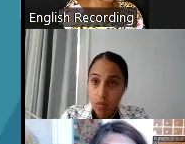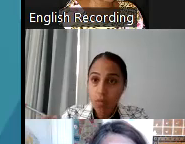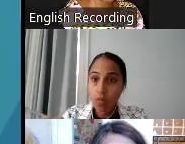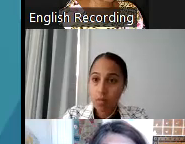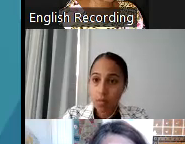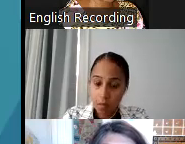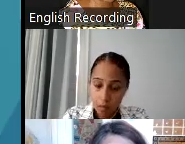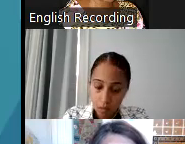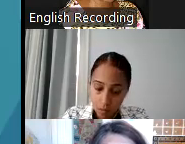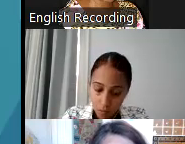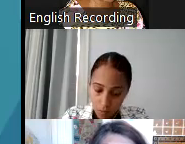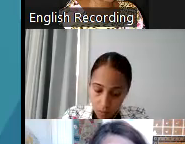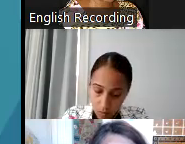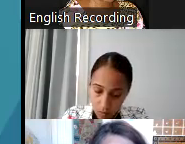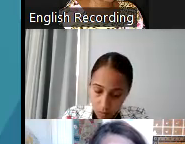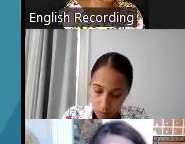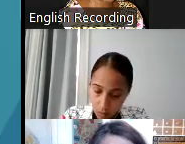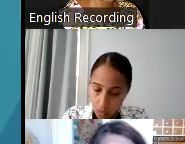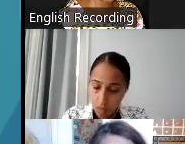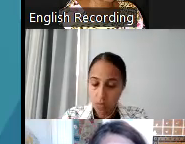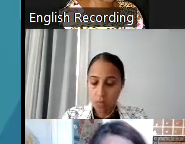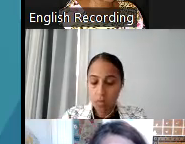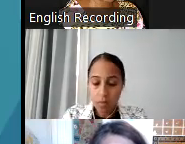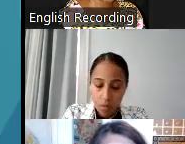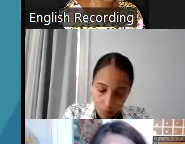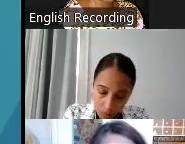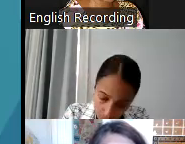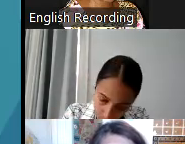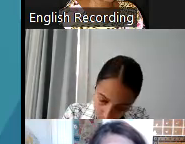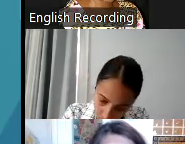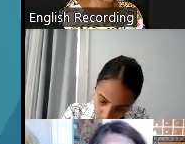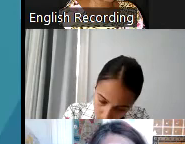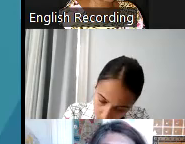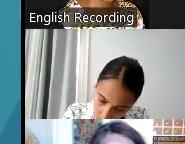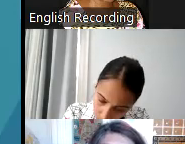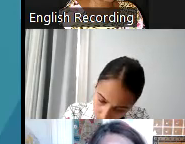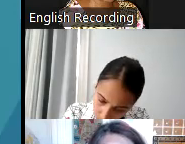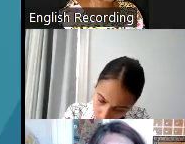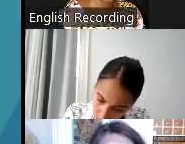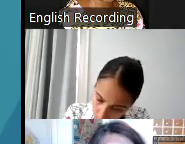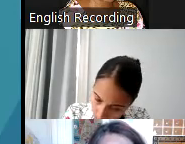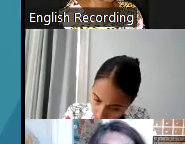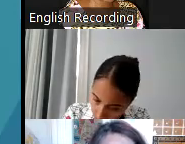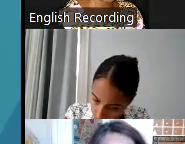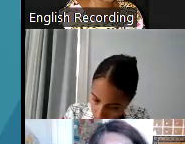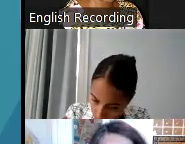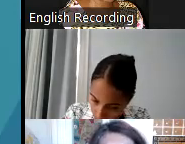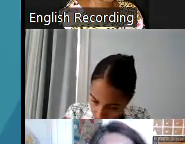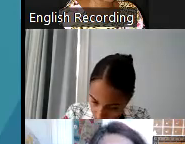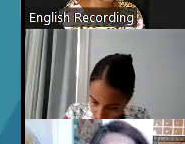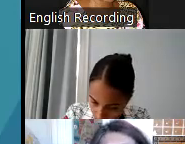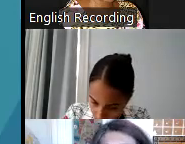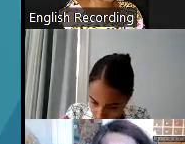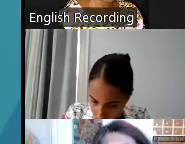questions about context and purpose of the policy overall. So I just wanted to clarify that point. Yeah. Thank you,